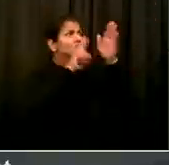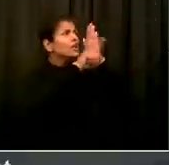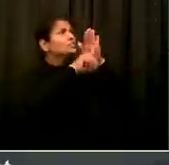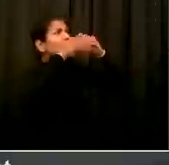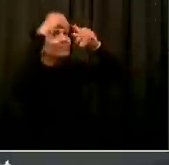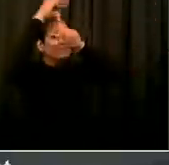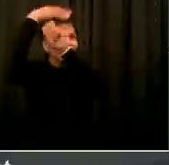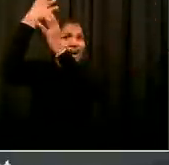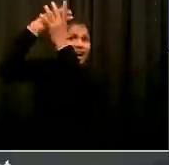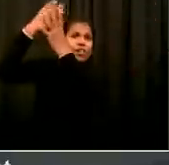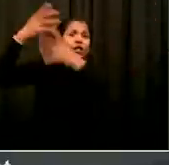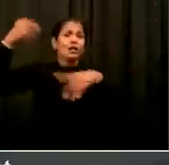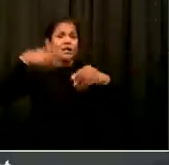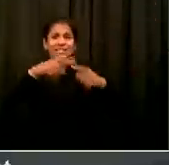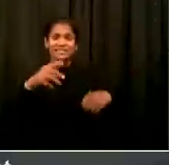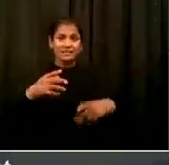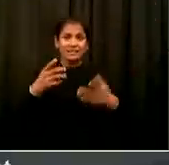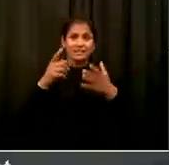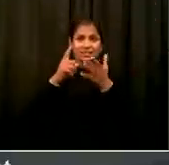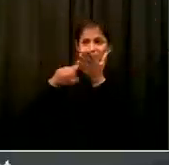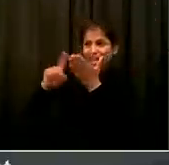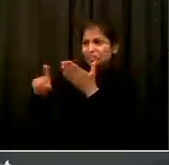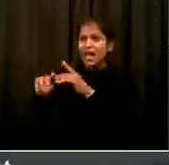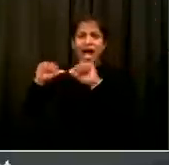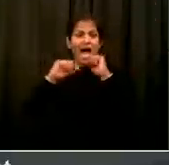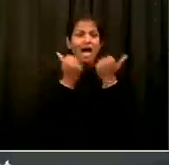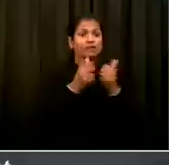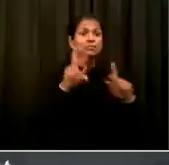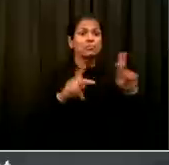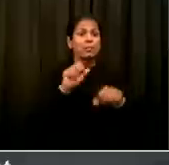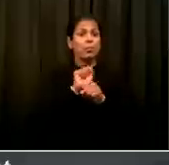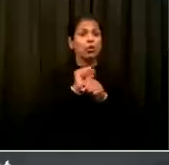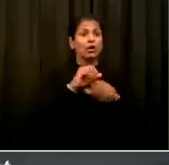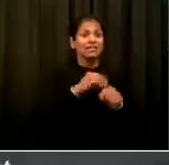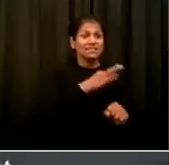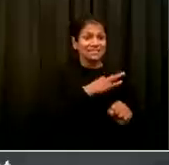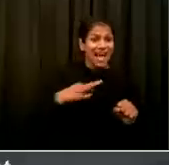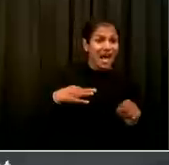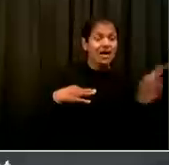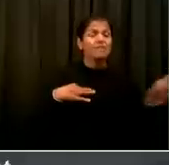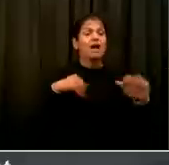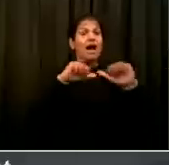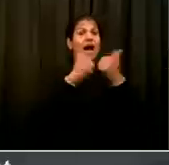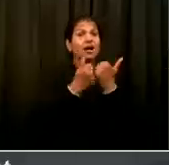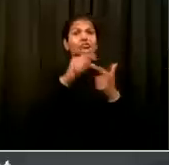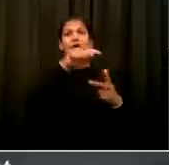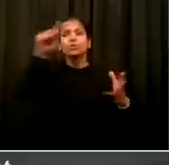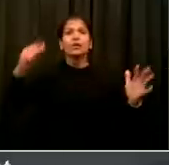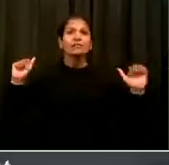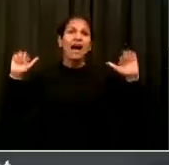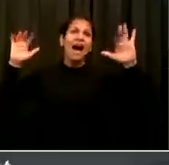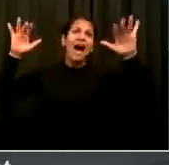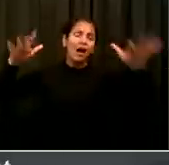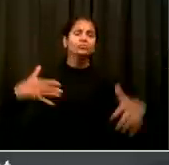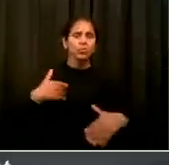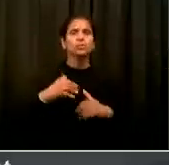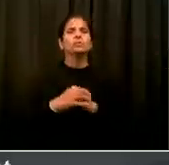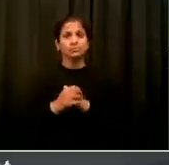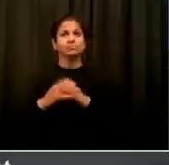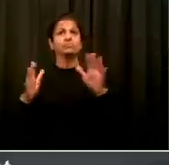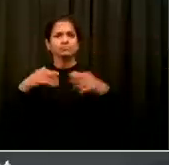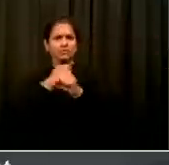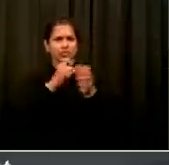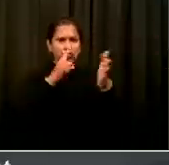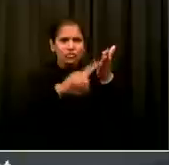It's been hard work, it's been long hours, it's not always easy. But they've all been out there doing the work to keep all of us safe. So I want to thank the employees of